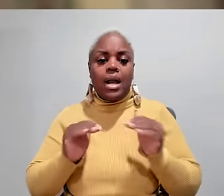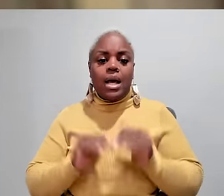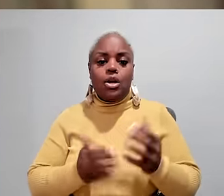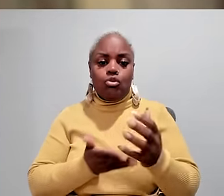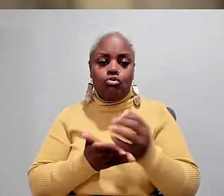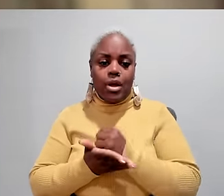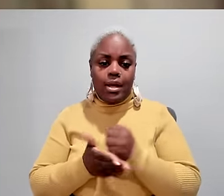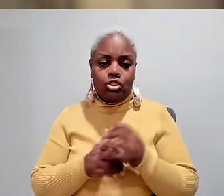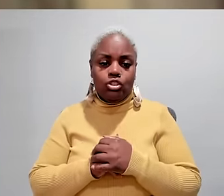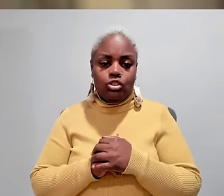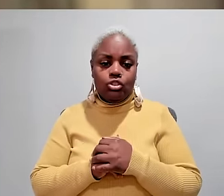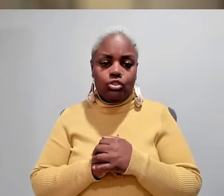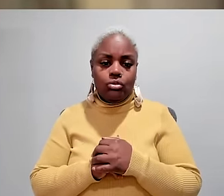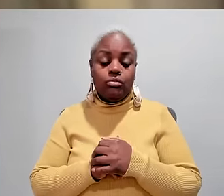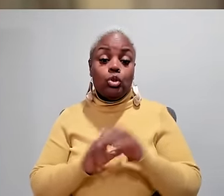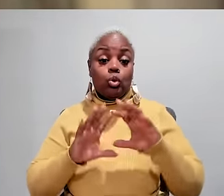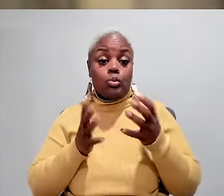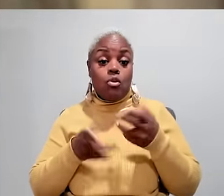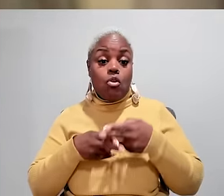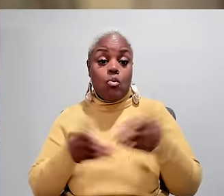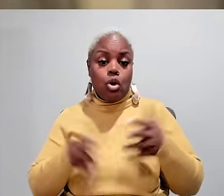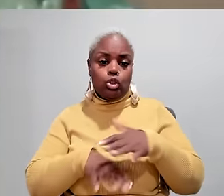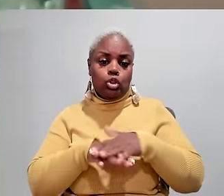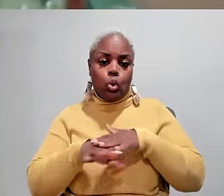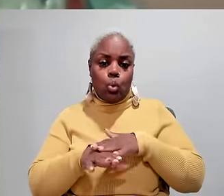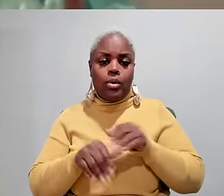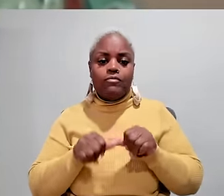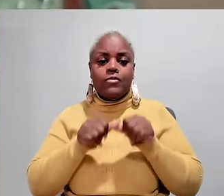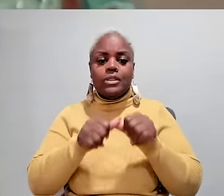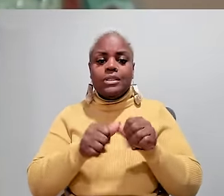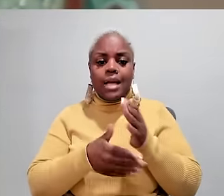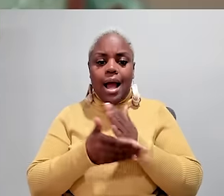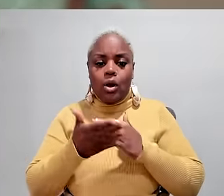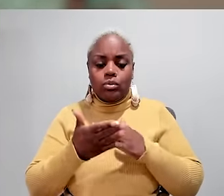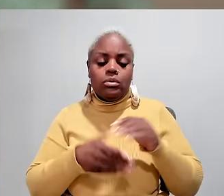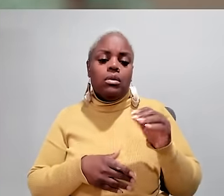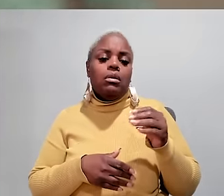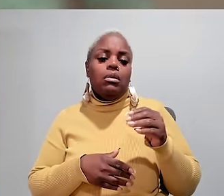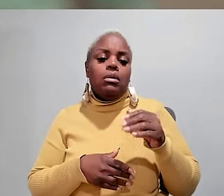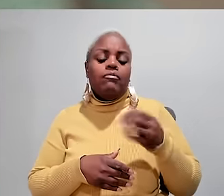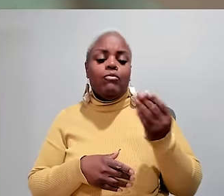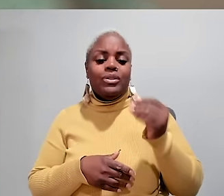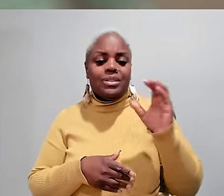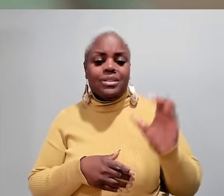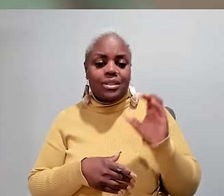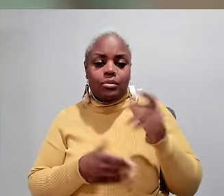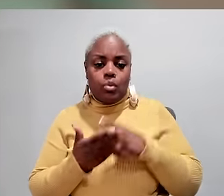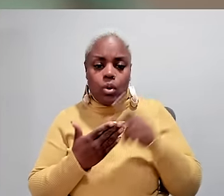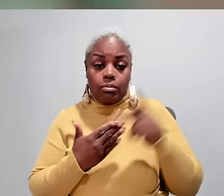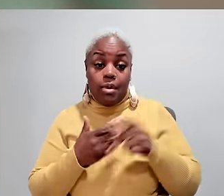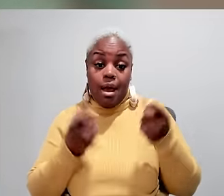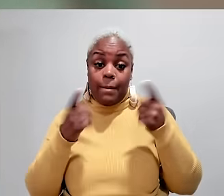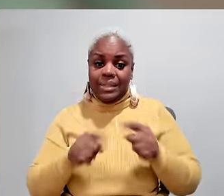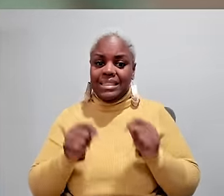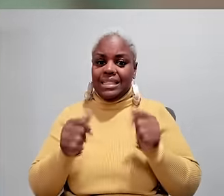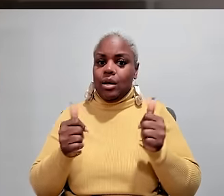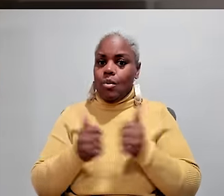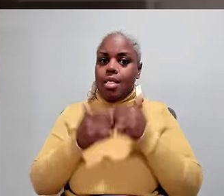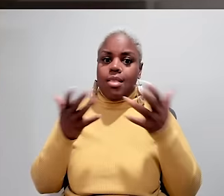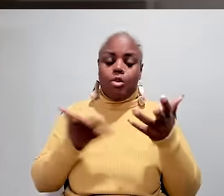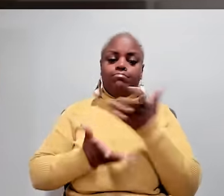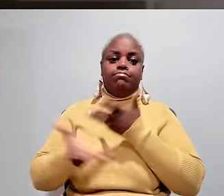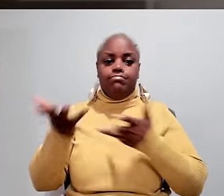force on eliminating sub-minimum wages, a group that has called for a slow phase out of the 14C program.